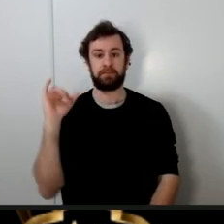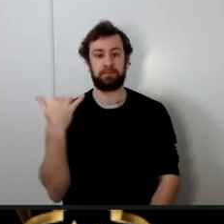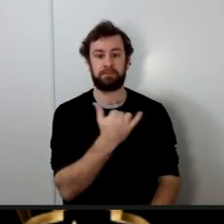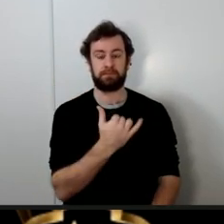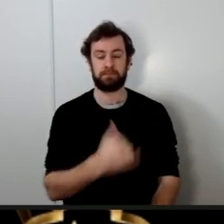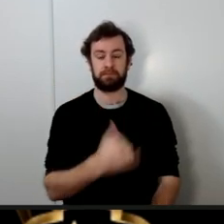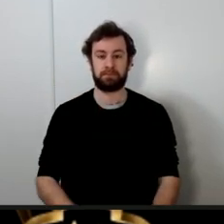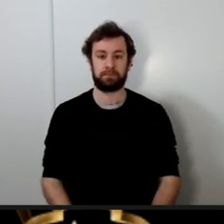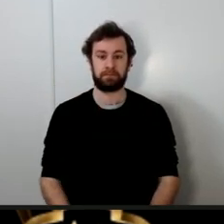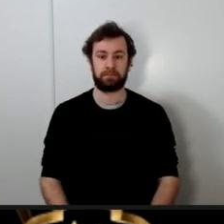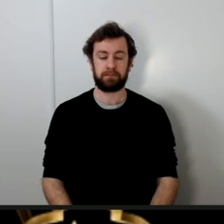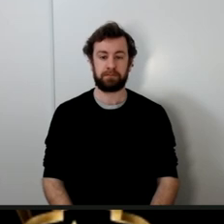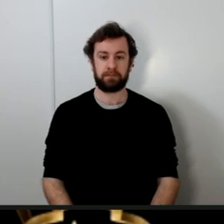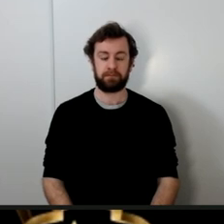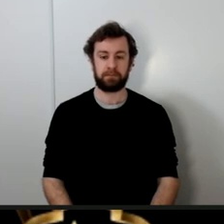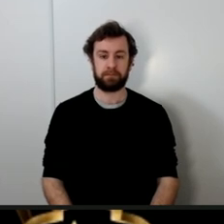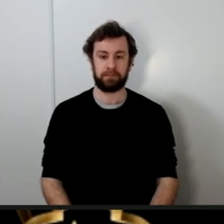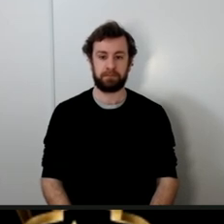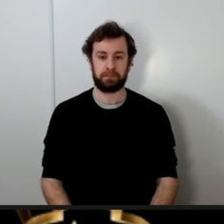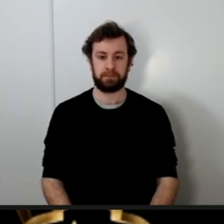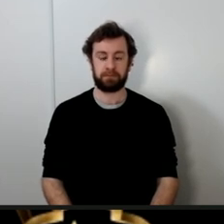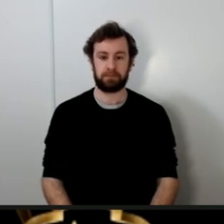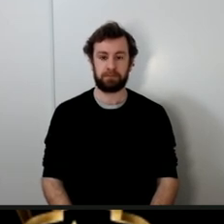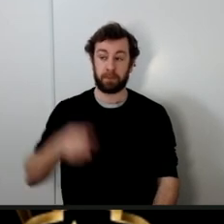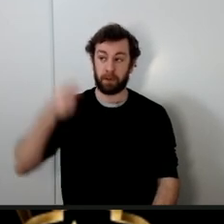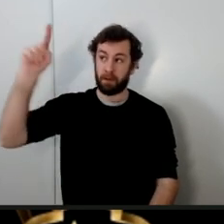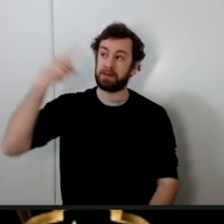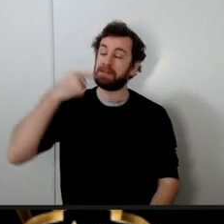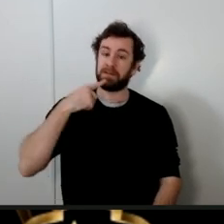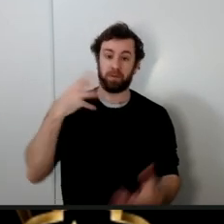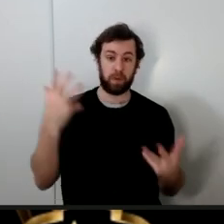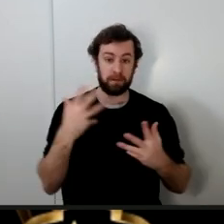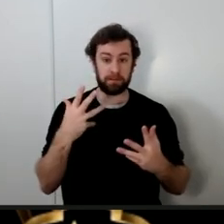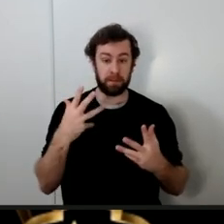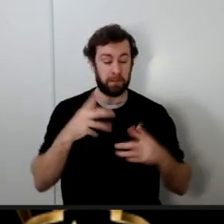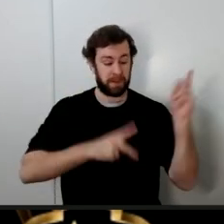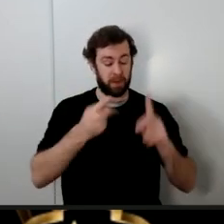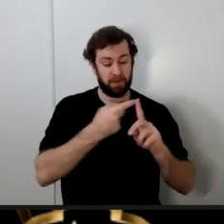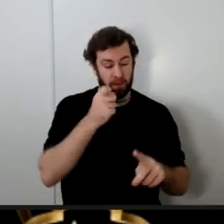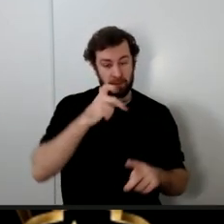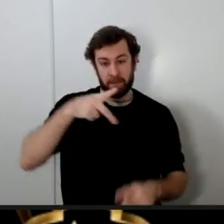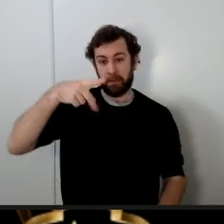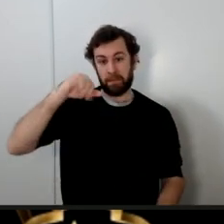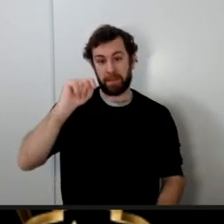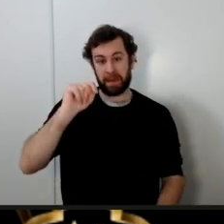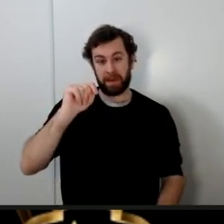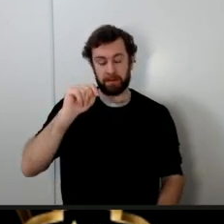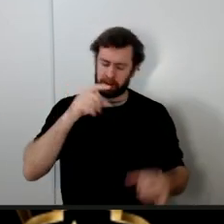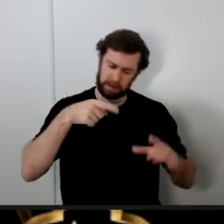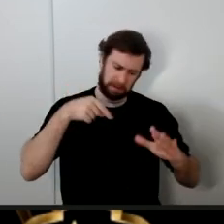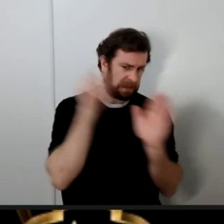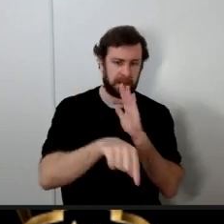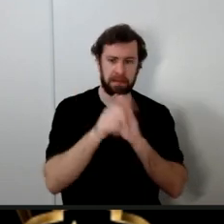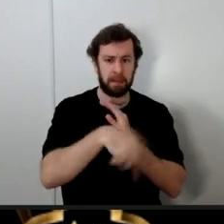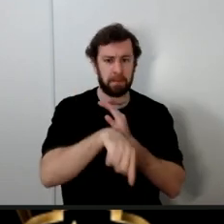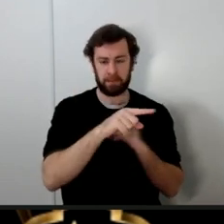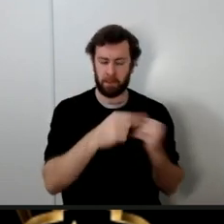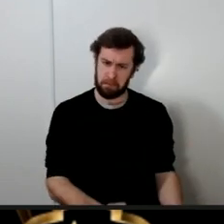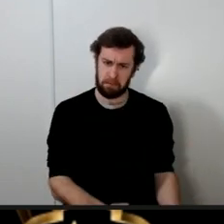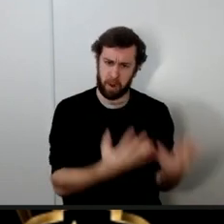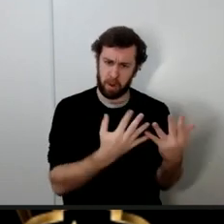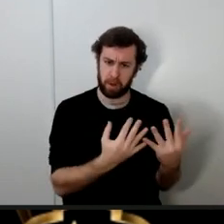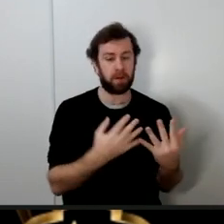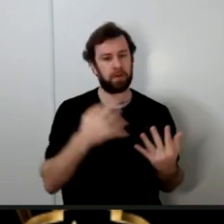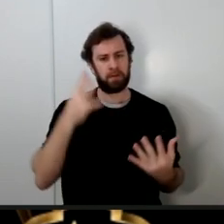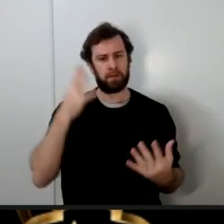God says the people of the pit were killed mercilessly killed they were burned why does the Quran have to